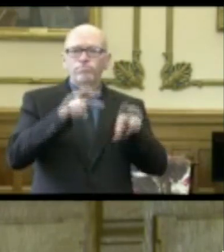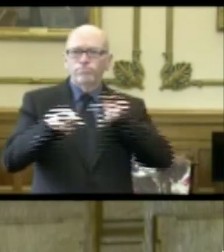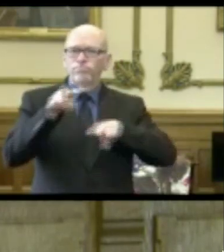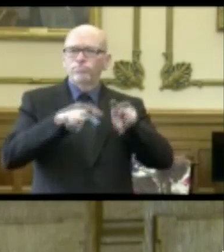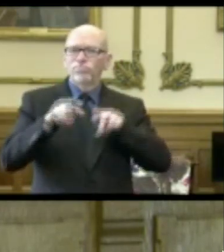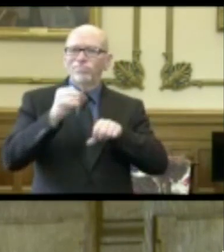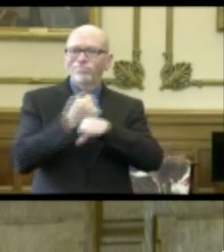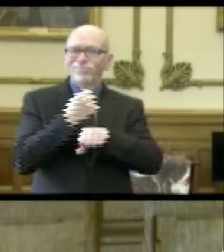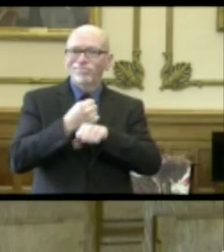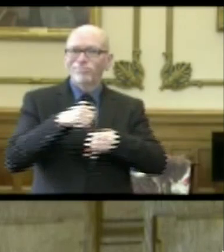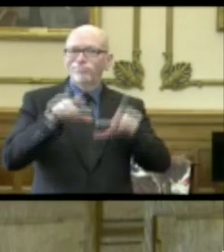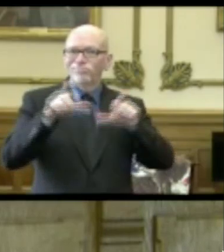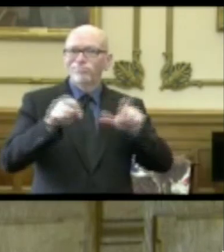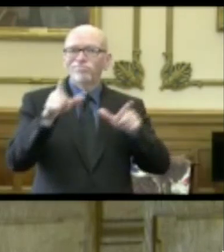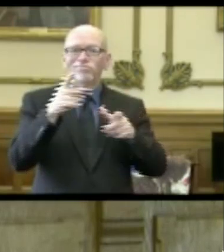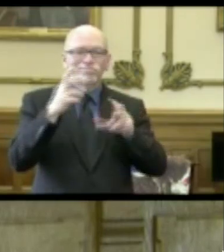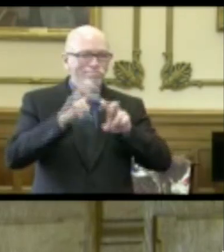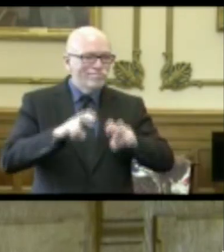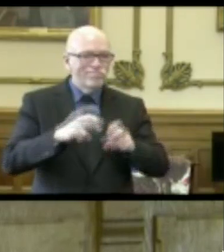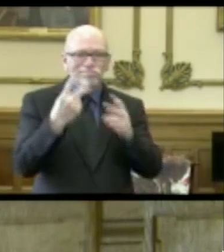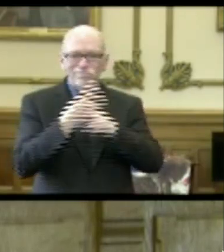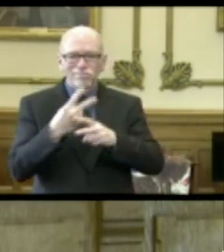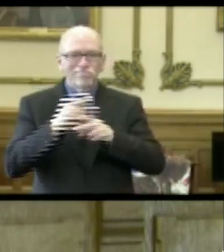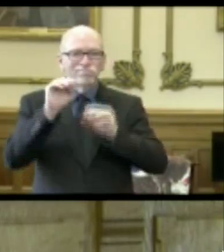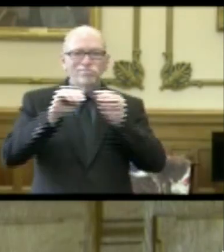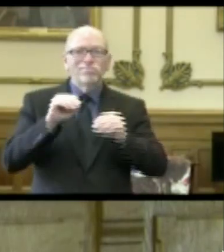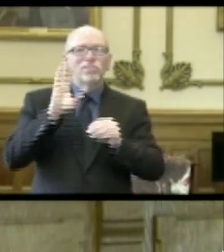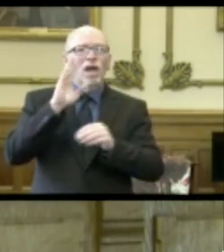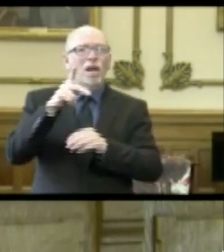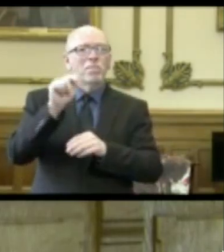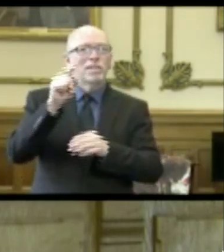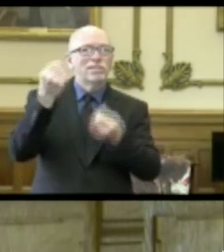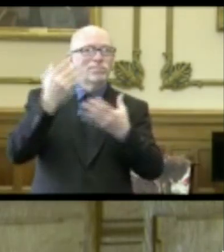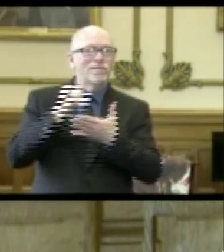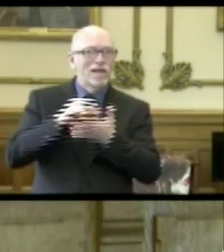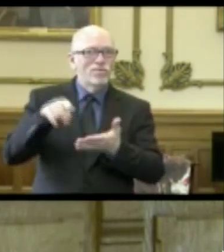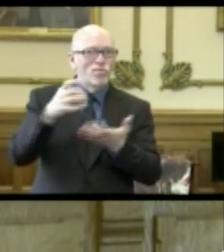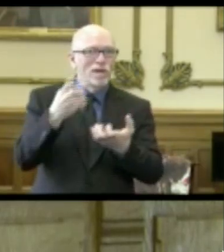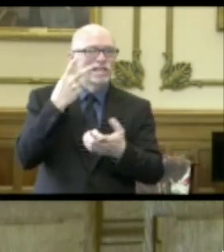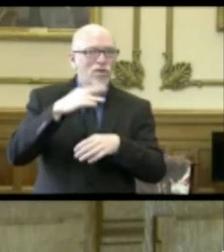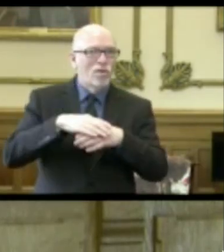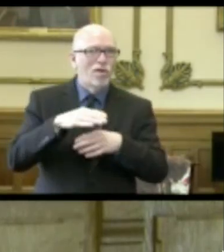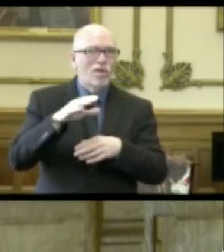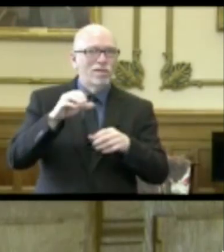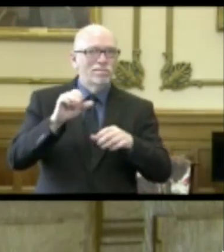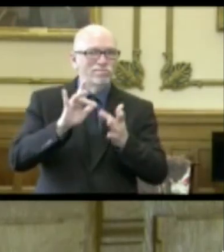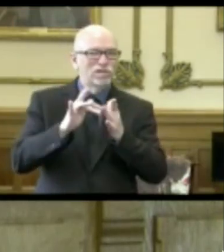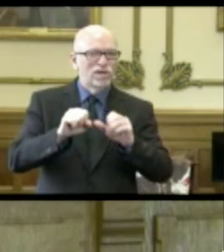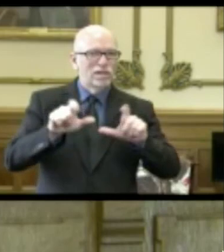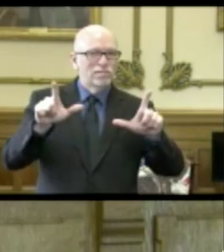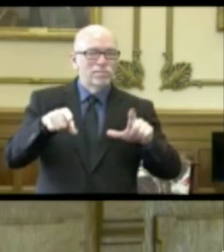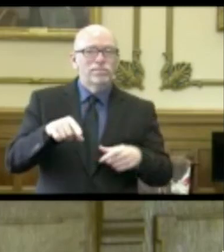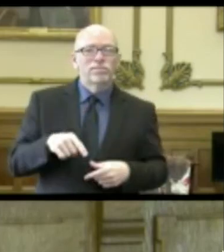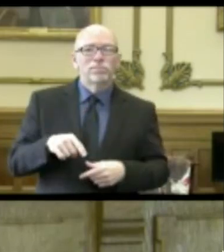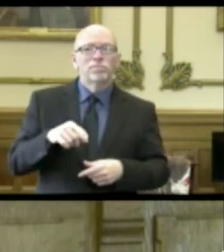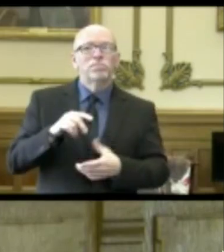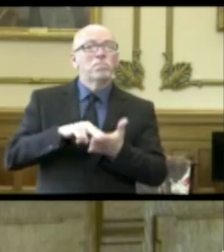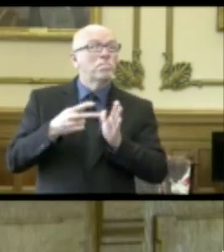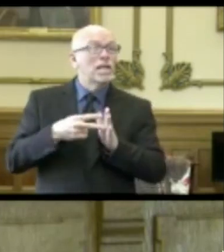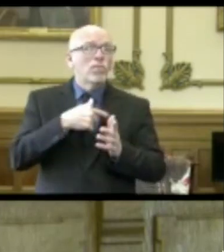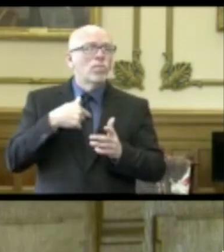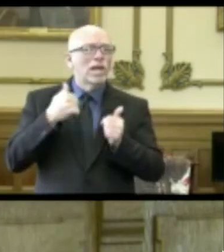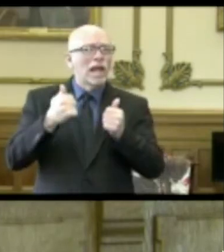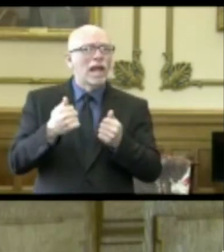in and provides updates that you would like to see on the dashboard. This helps to increase visibility